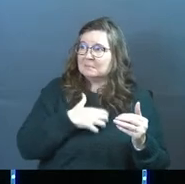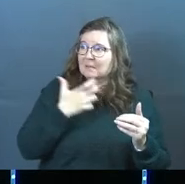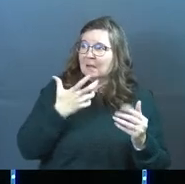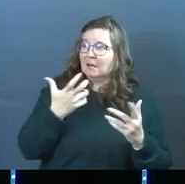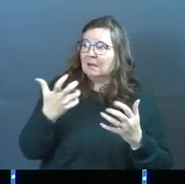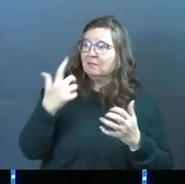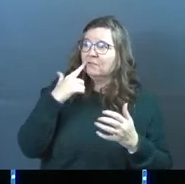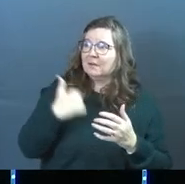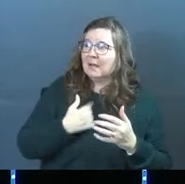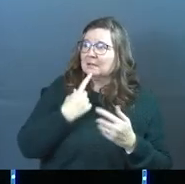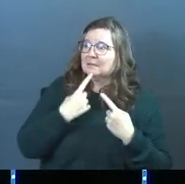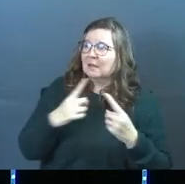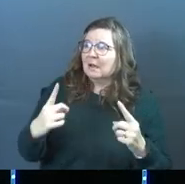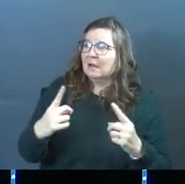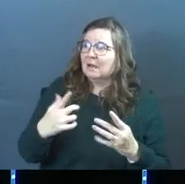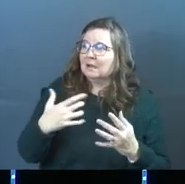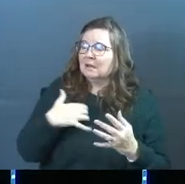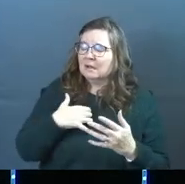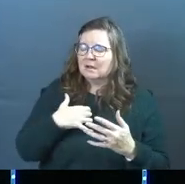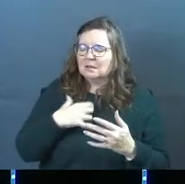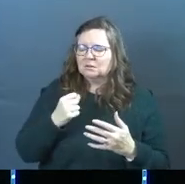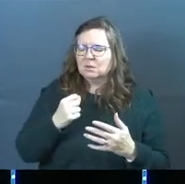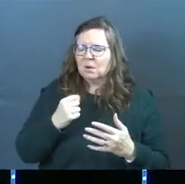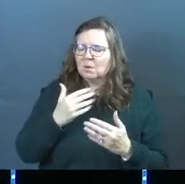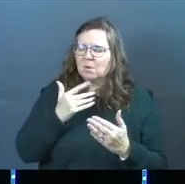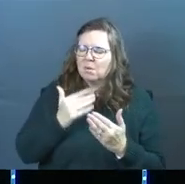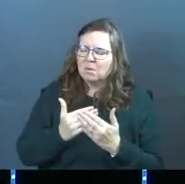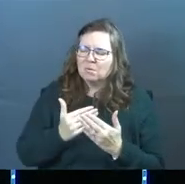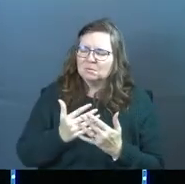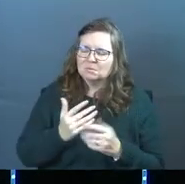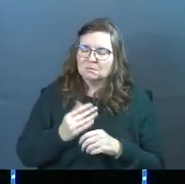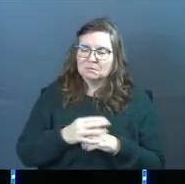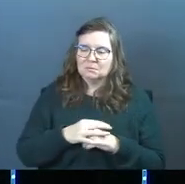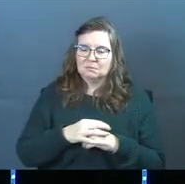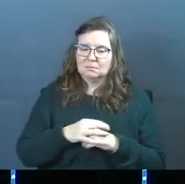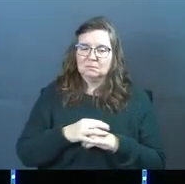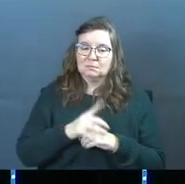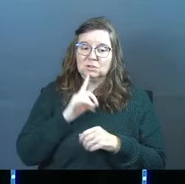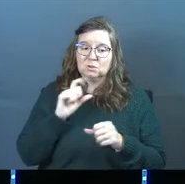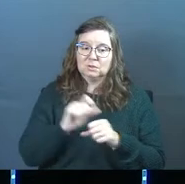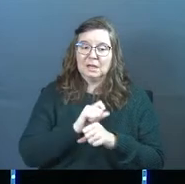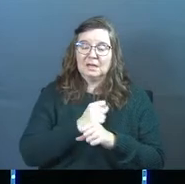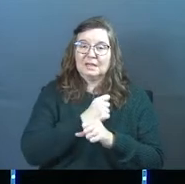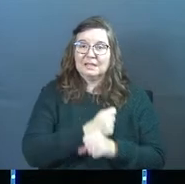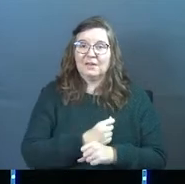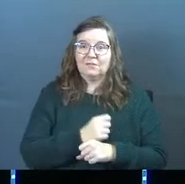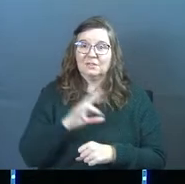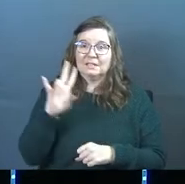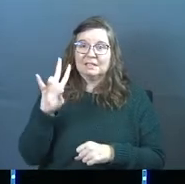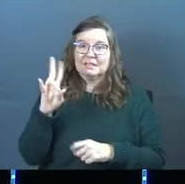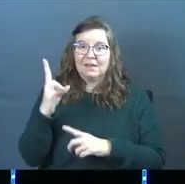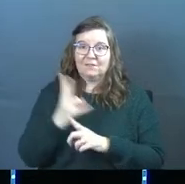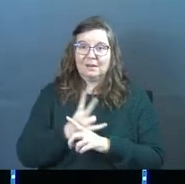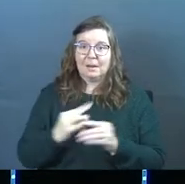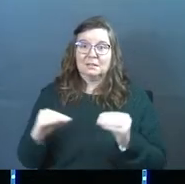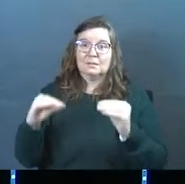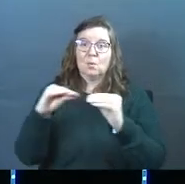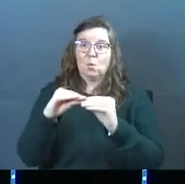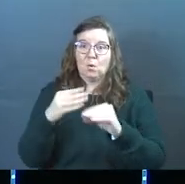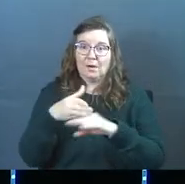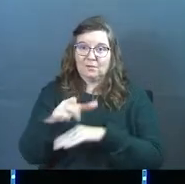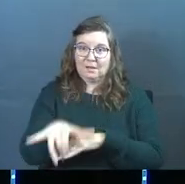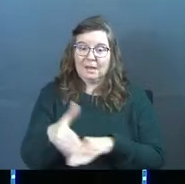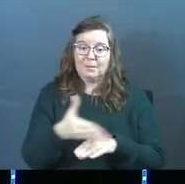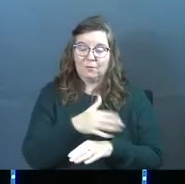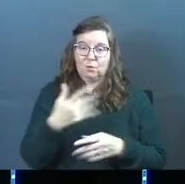Mad at myself for not taking the chance. I was so close. She was actually in captivity for seven more months after that,